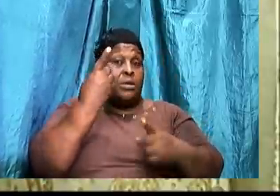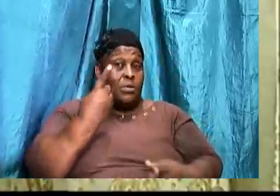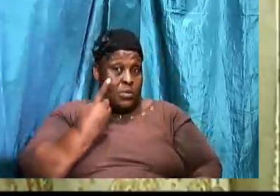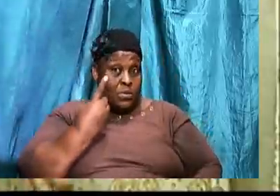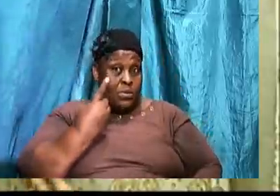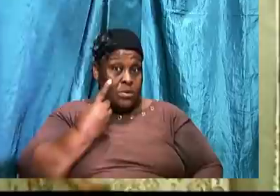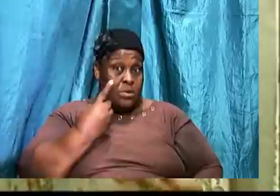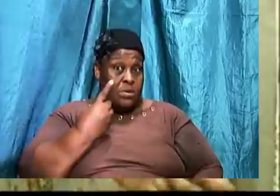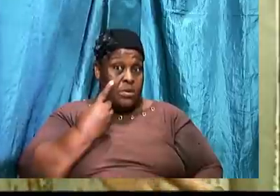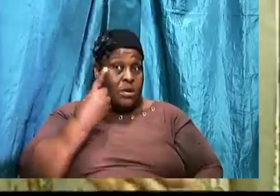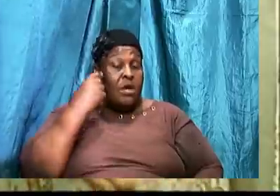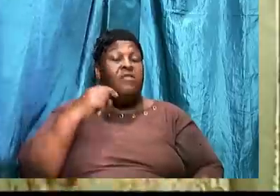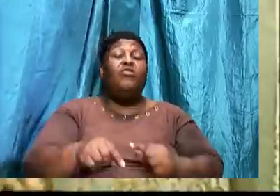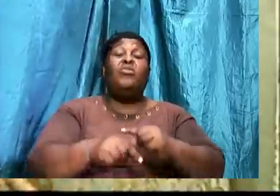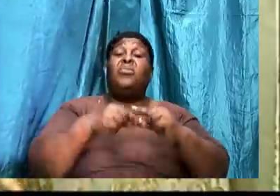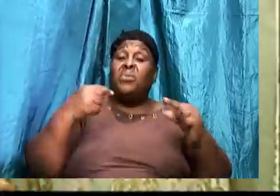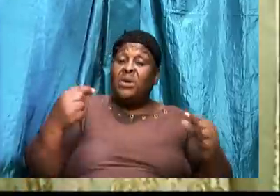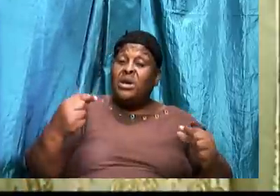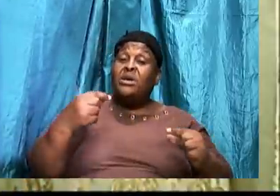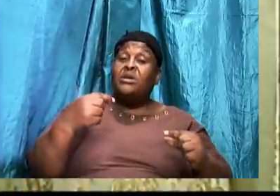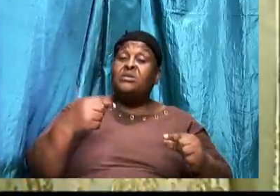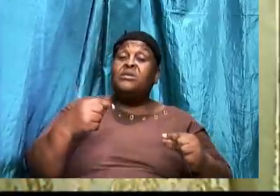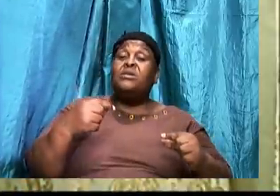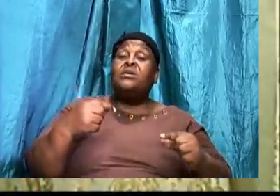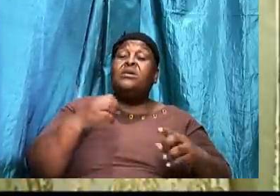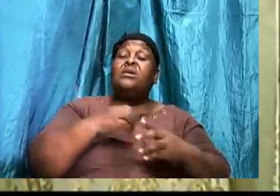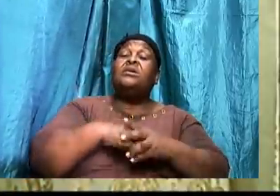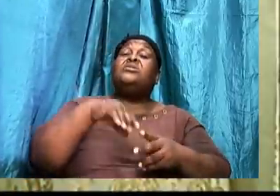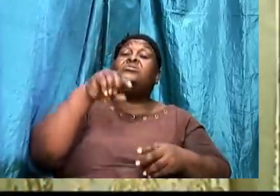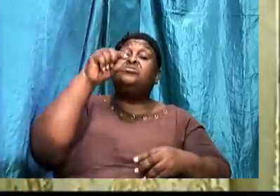For greater is he that is in you. Than he that is in the world.